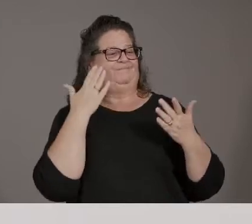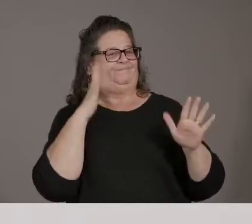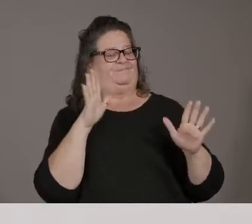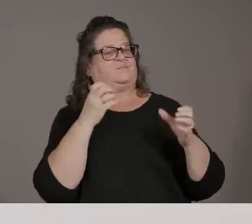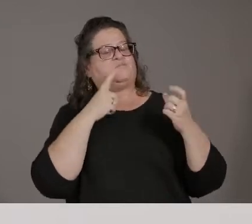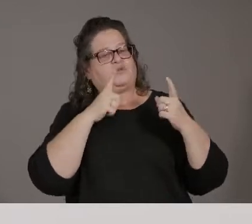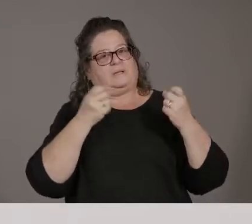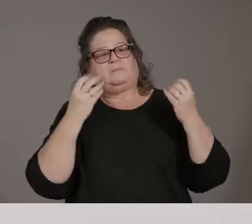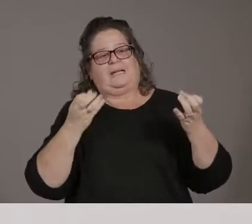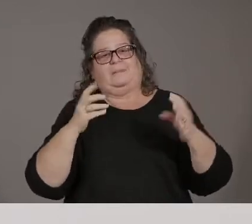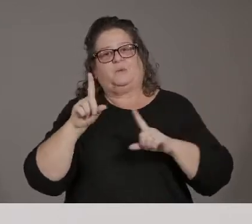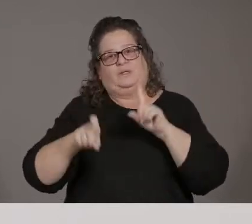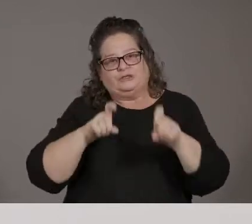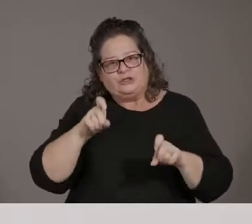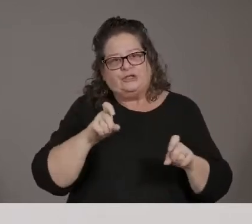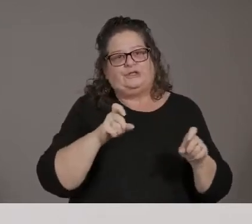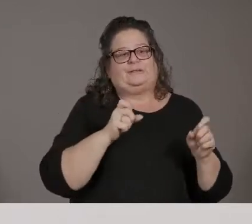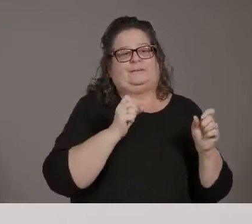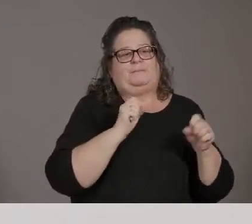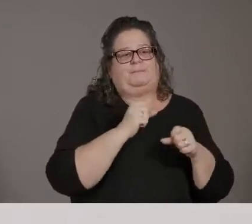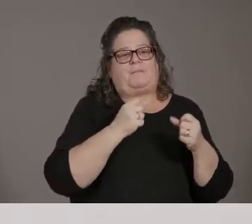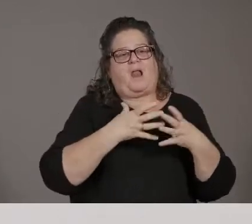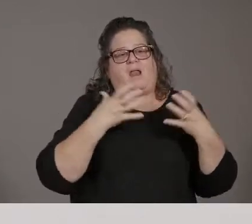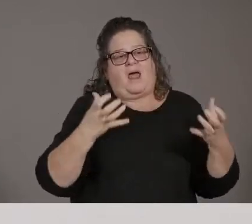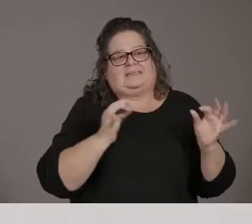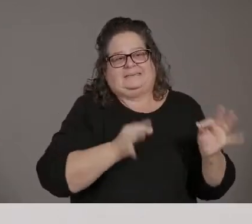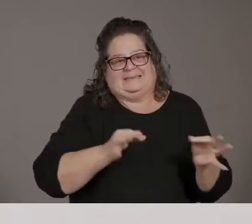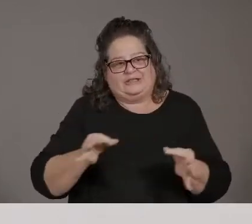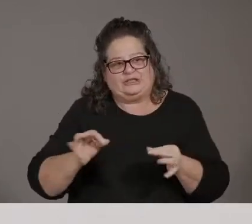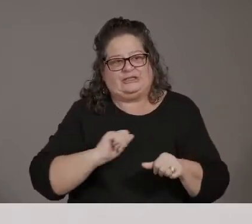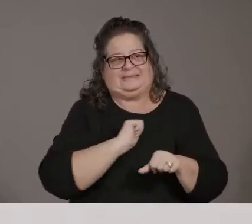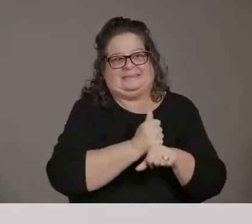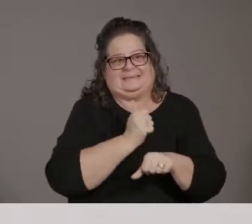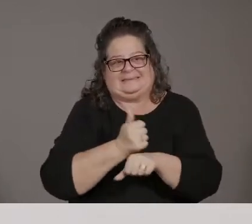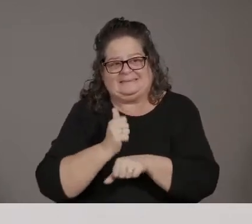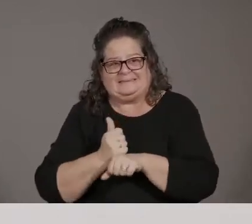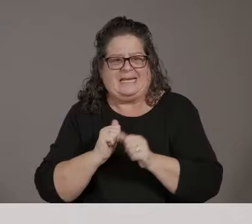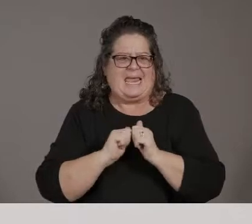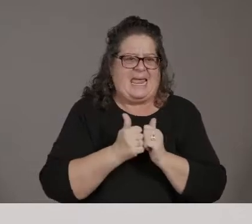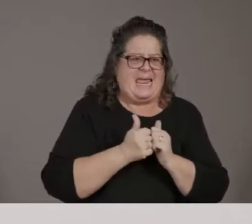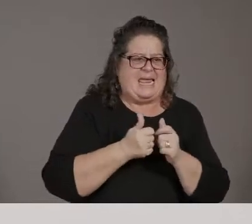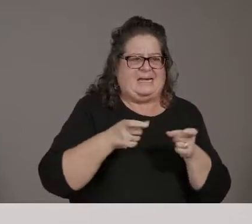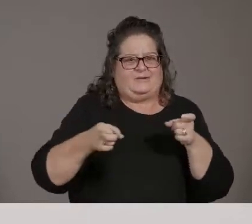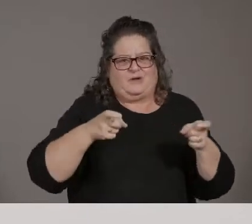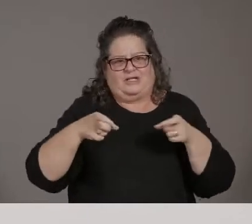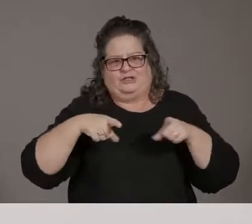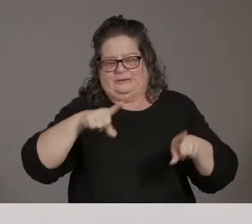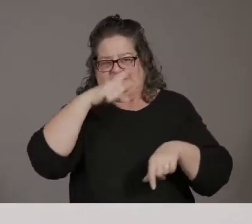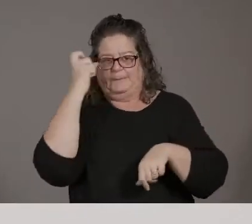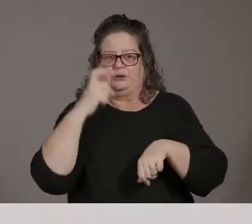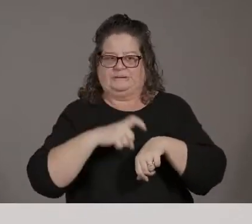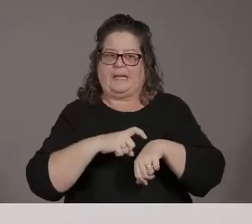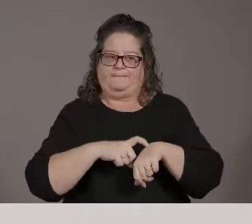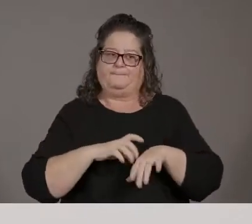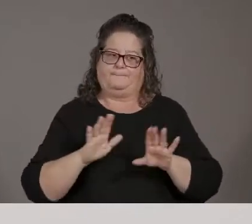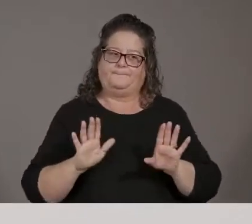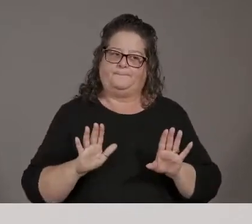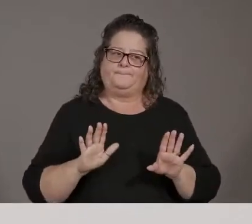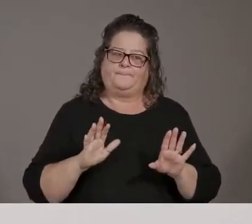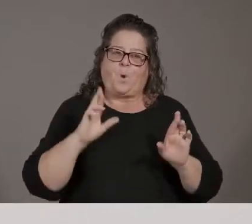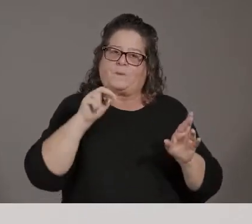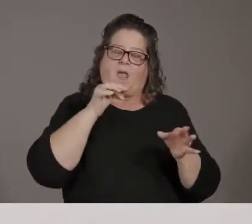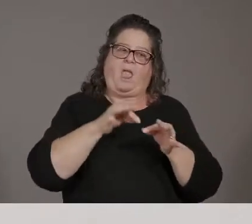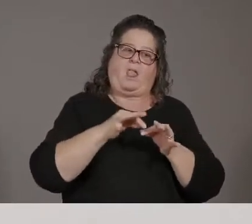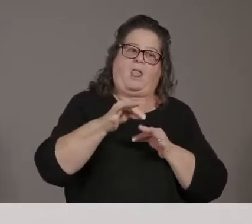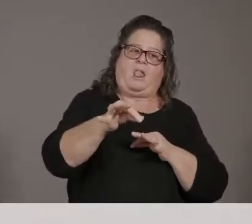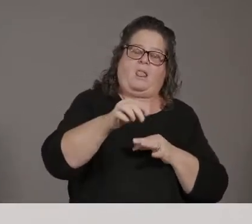decisions to make about the ongoing pods, um, as we start to move into the summer. So we're hoping it won't be too late to where it's too hot